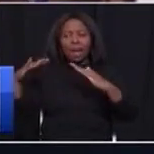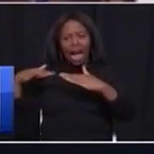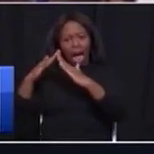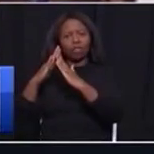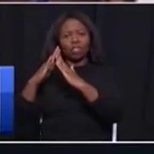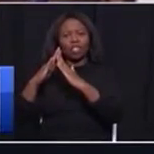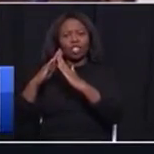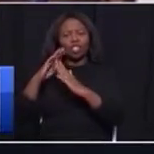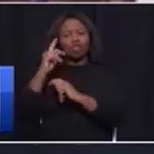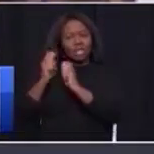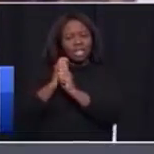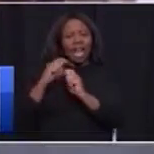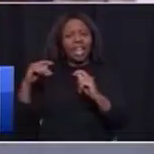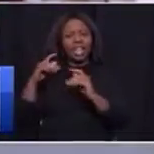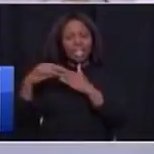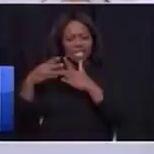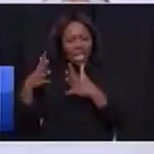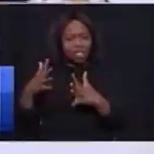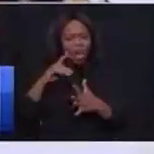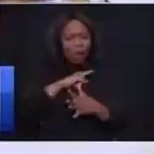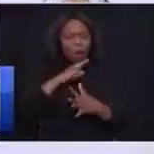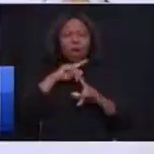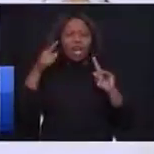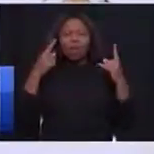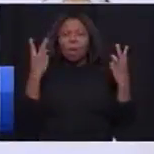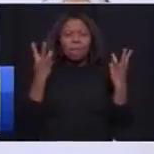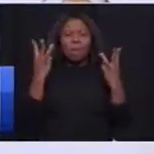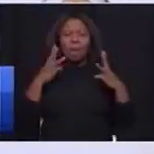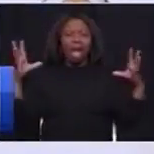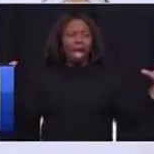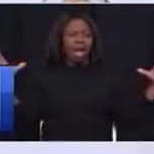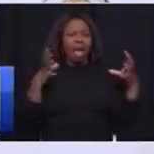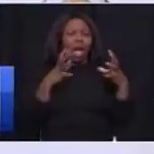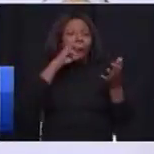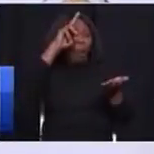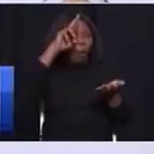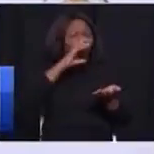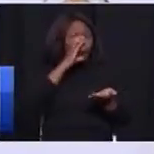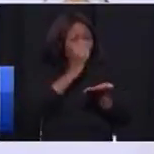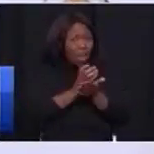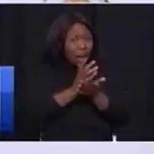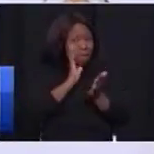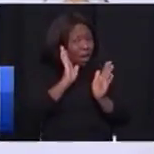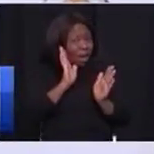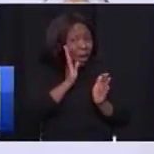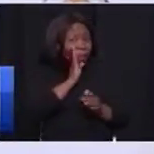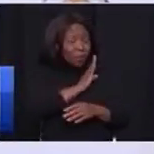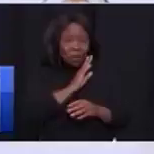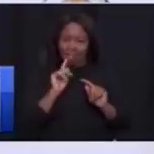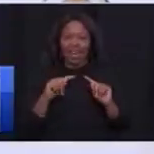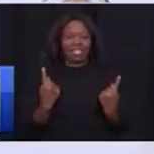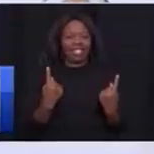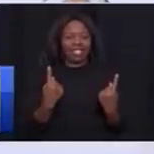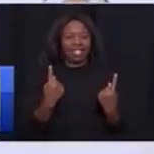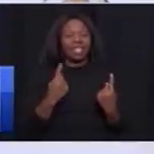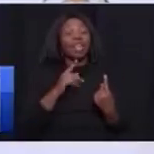but we can bring a group of people who are not confirmed so that will be done